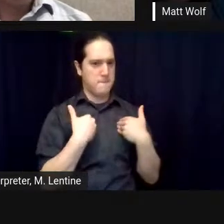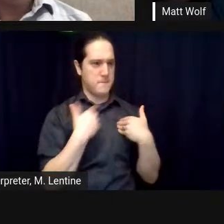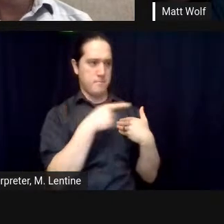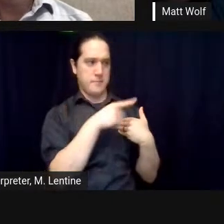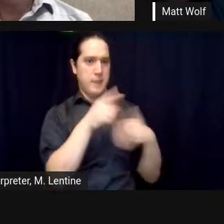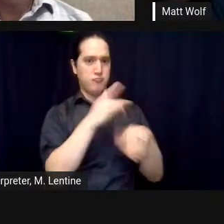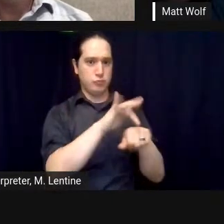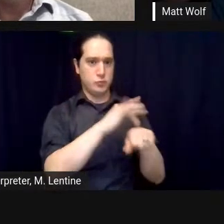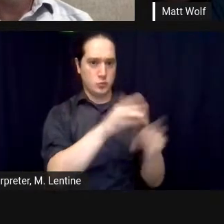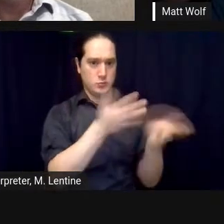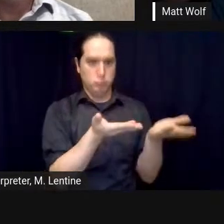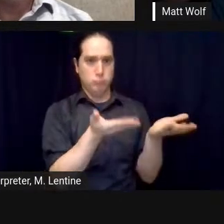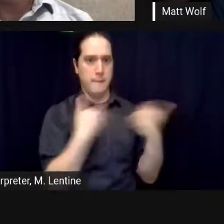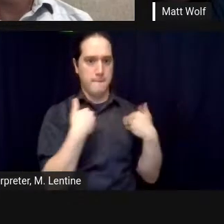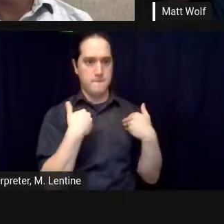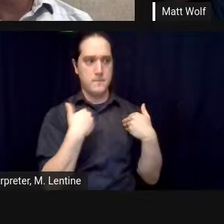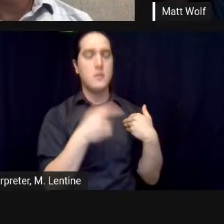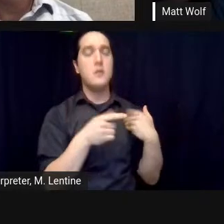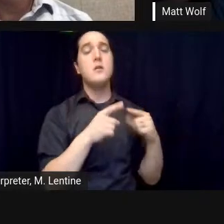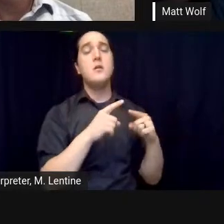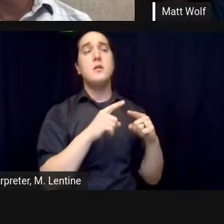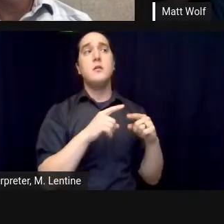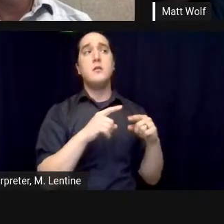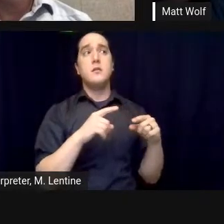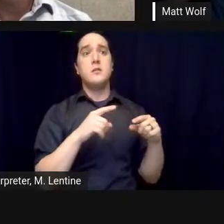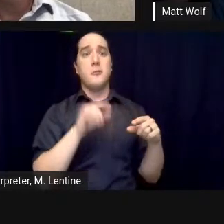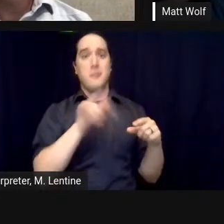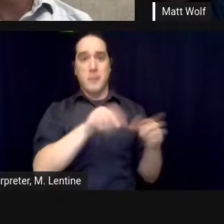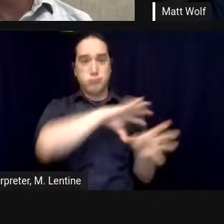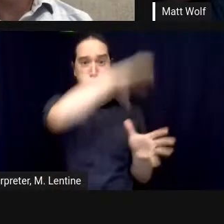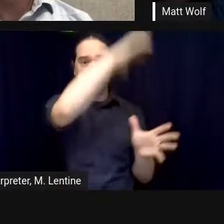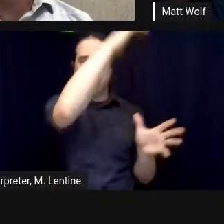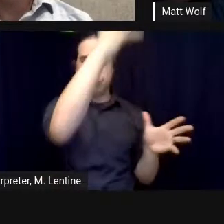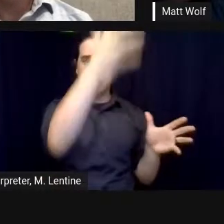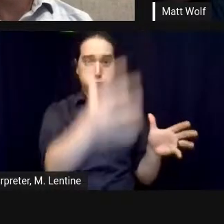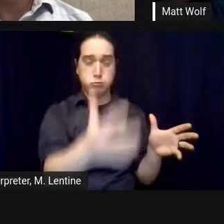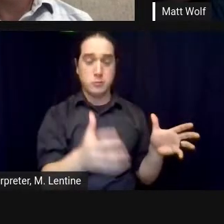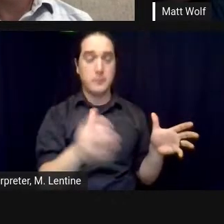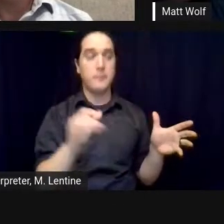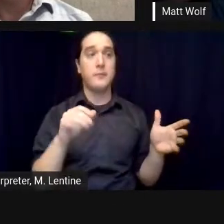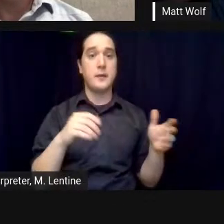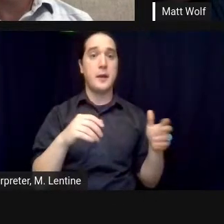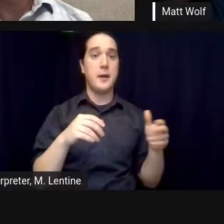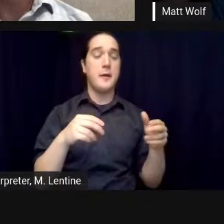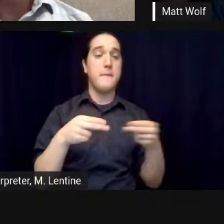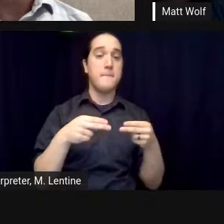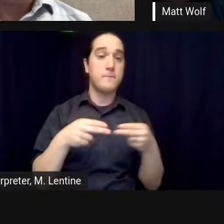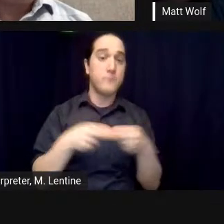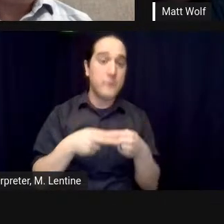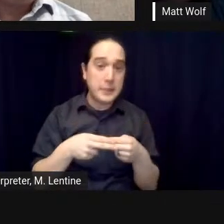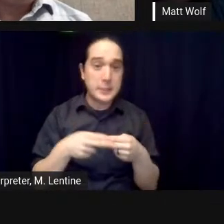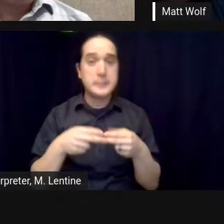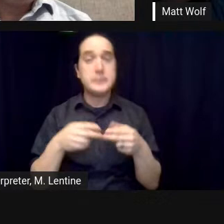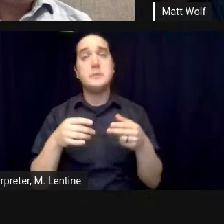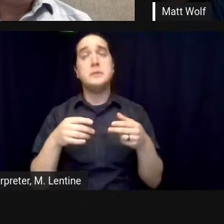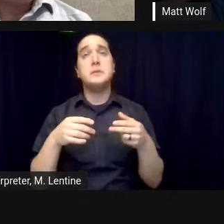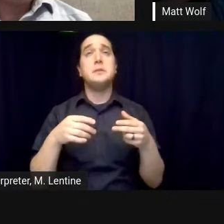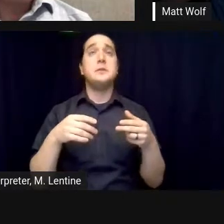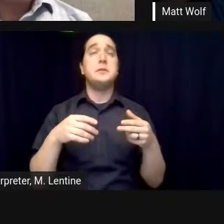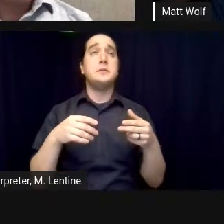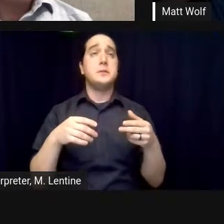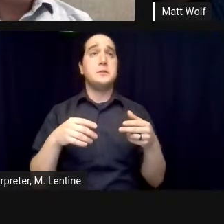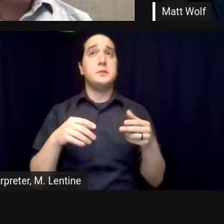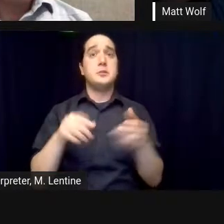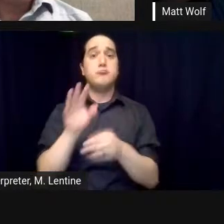organized in any way and so you know we hired a team of people to go and really organize all this archival